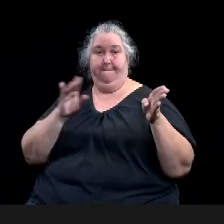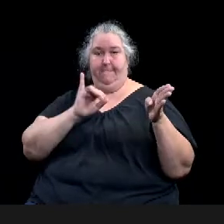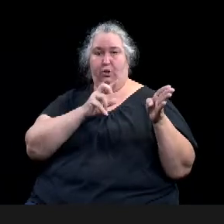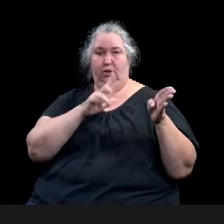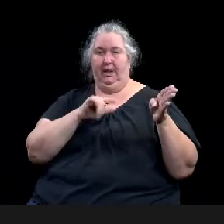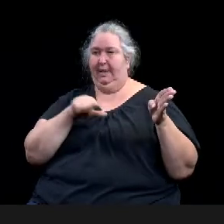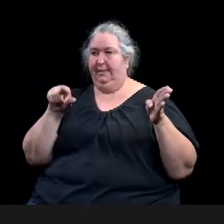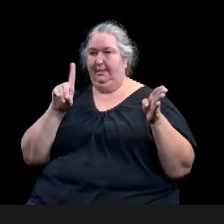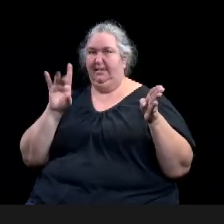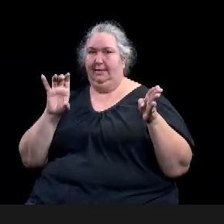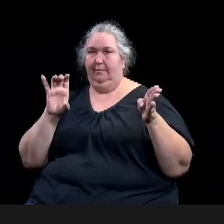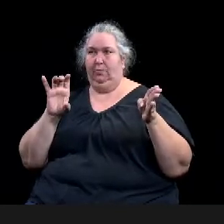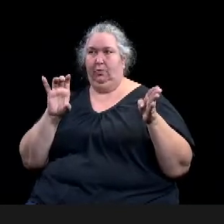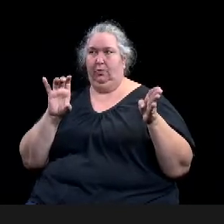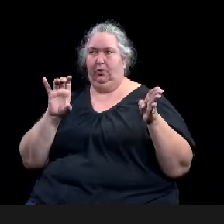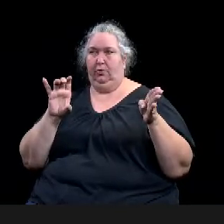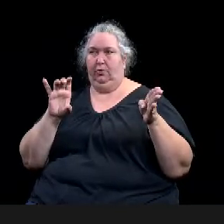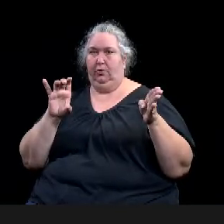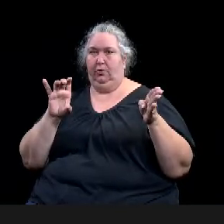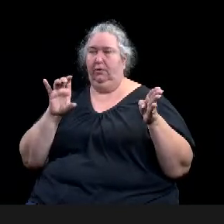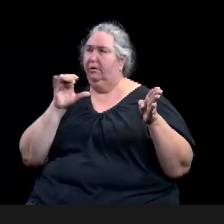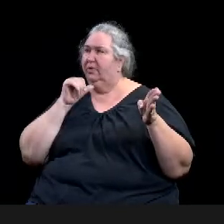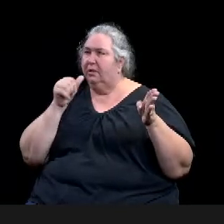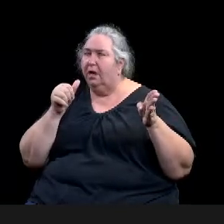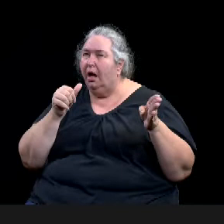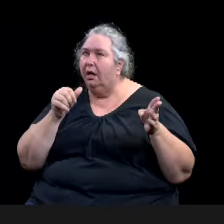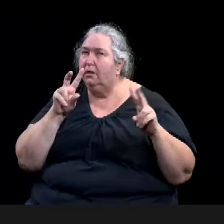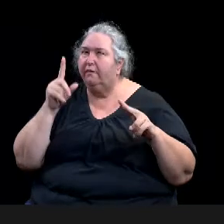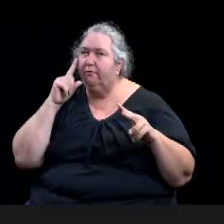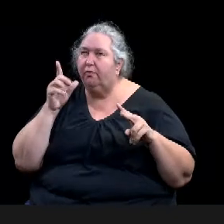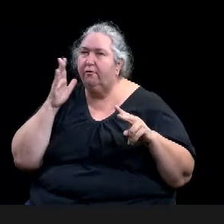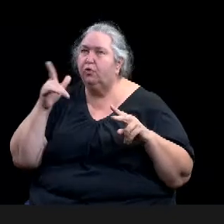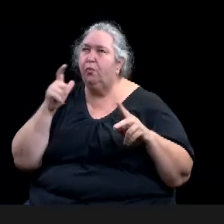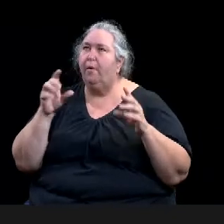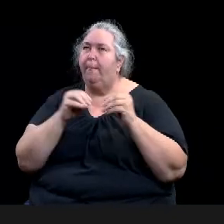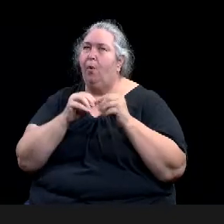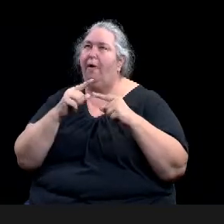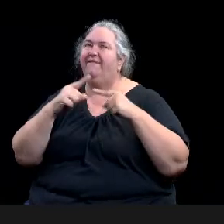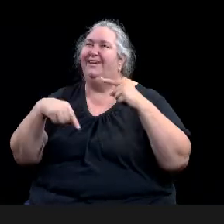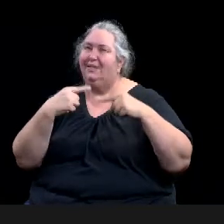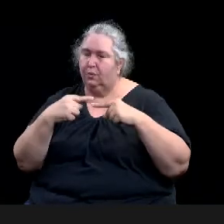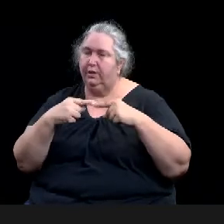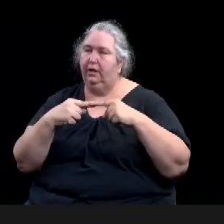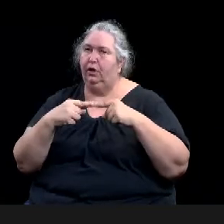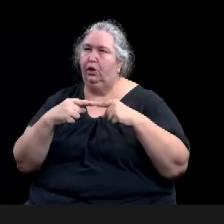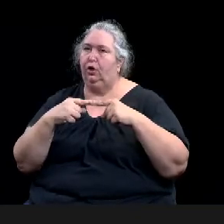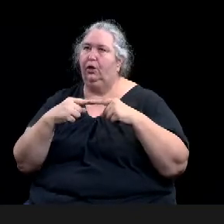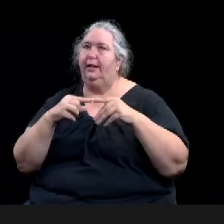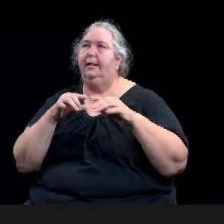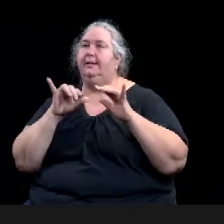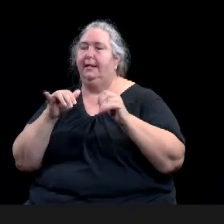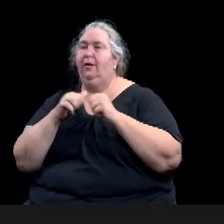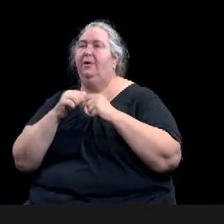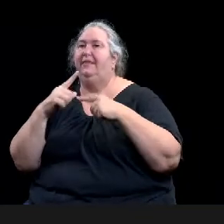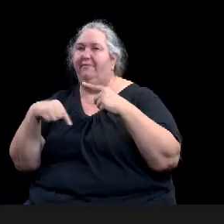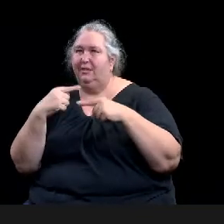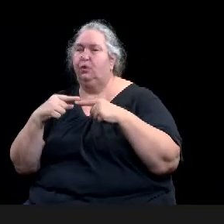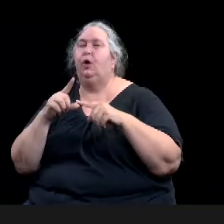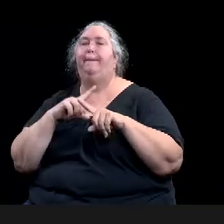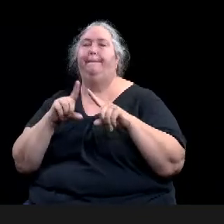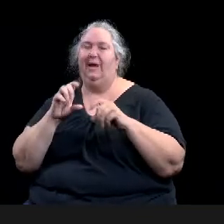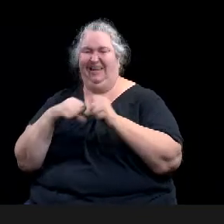year, but we really would like, uh, if possible, to get this grant program going for this fiscal year. Um, and so